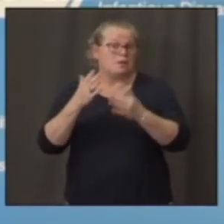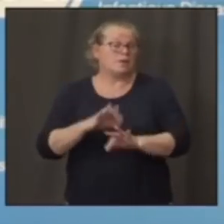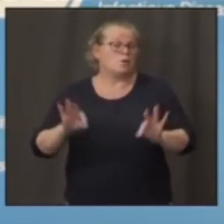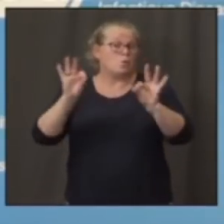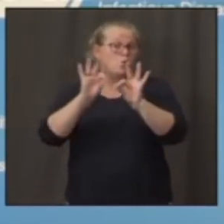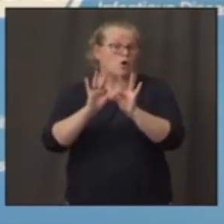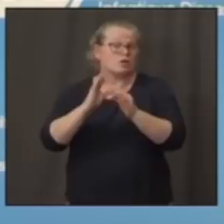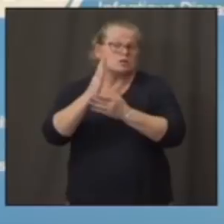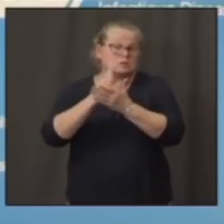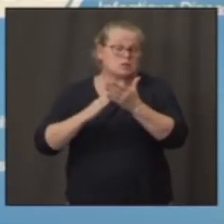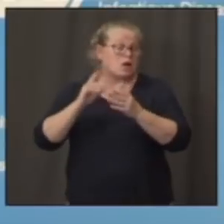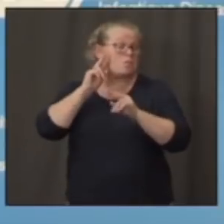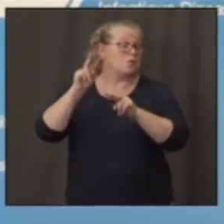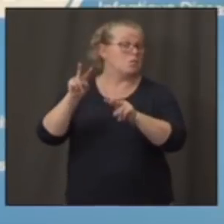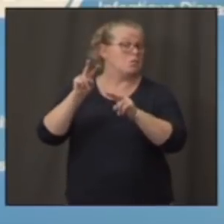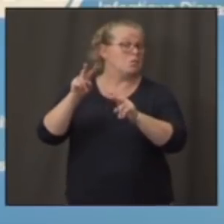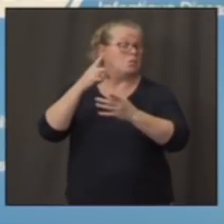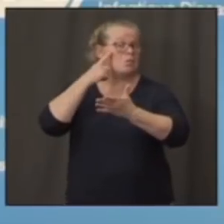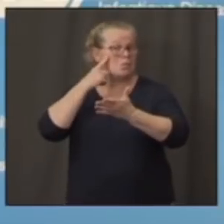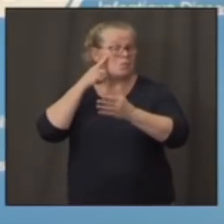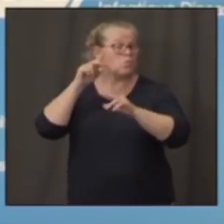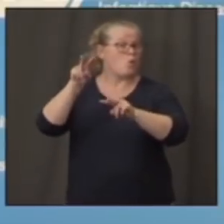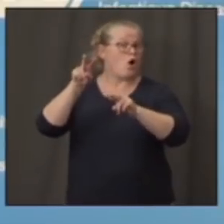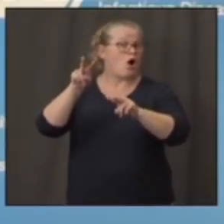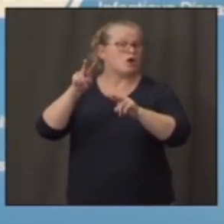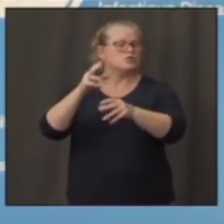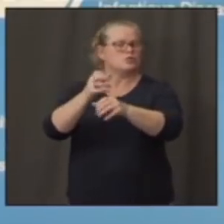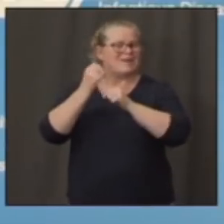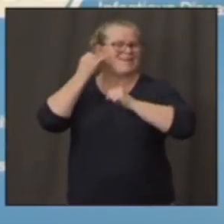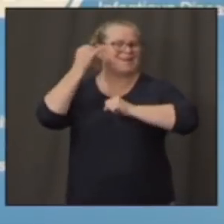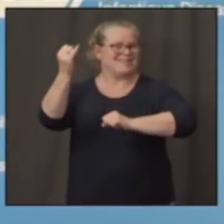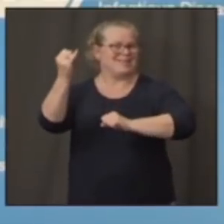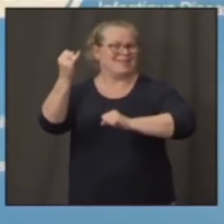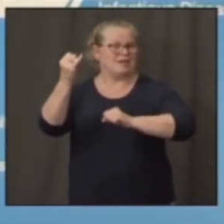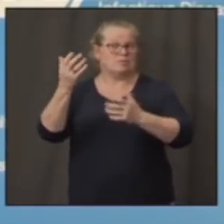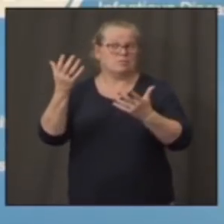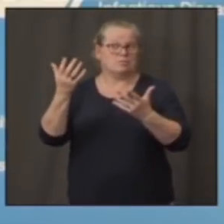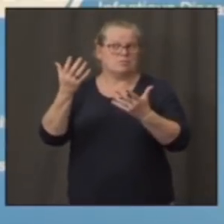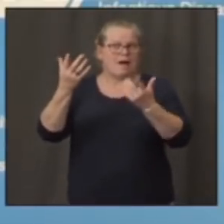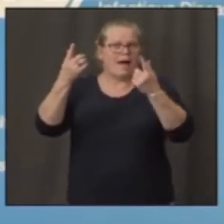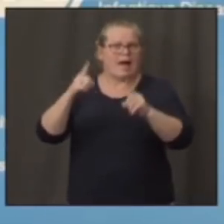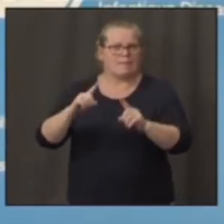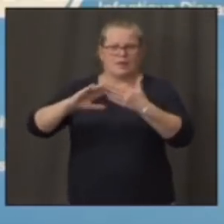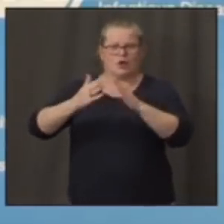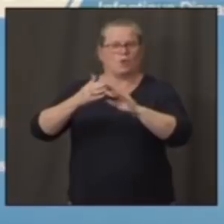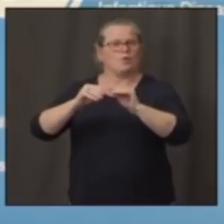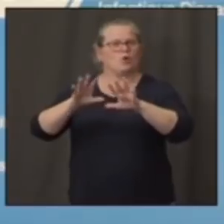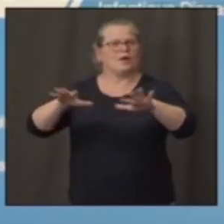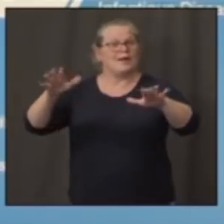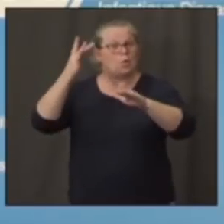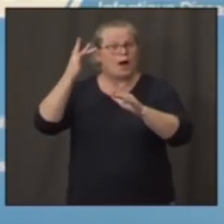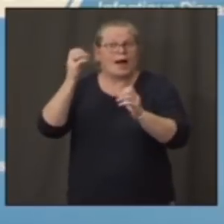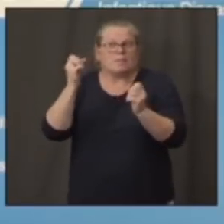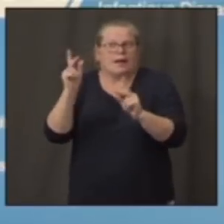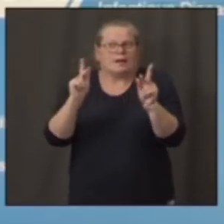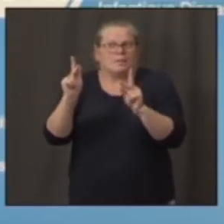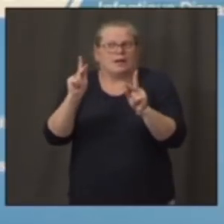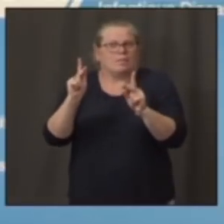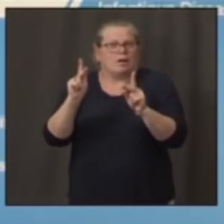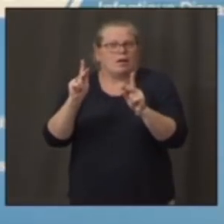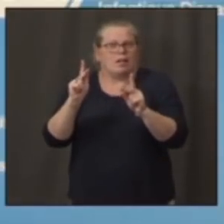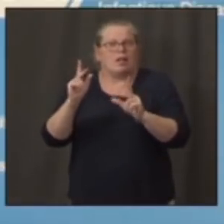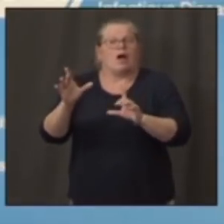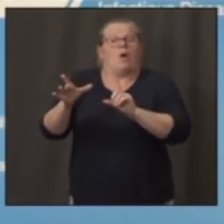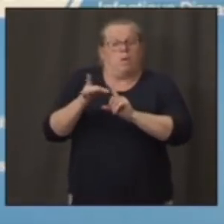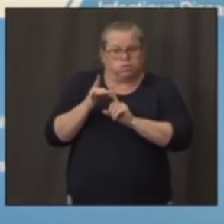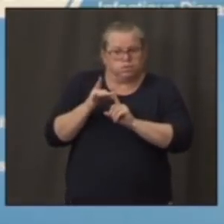surveillance, to get a feel for what there is in the community because of so many asymptomatic infections. I would